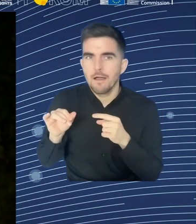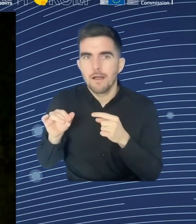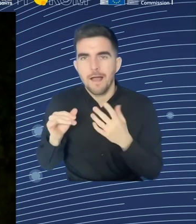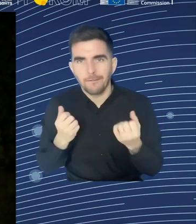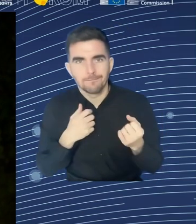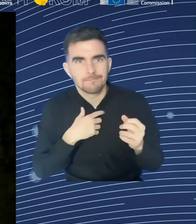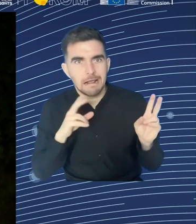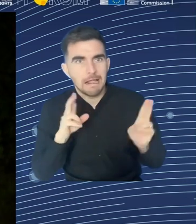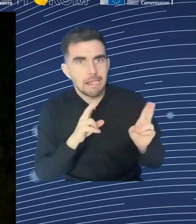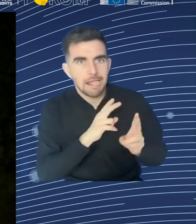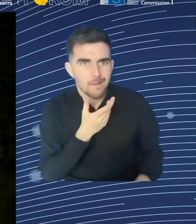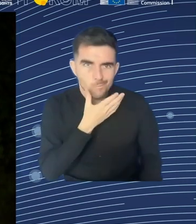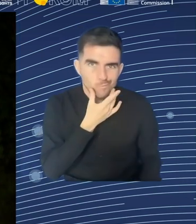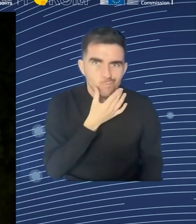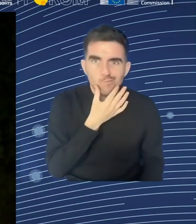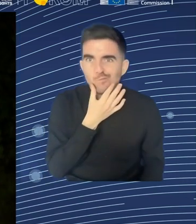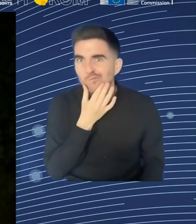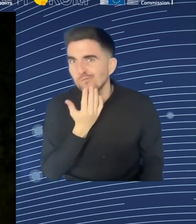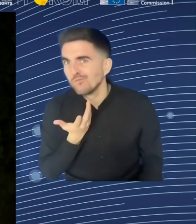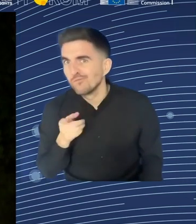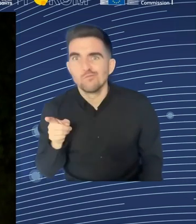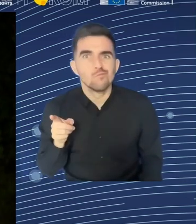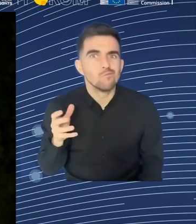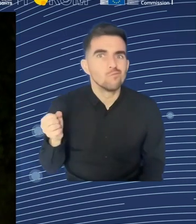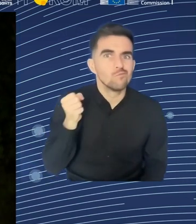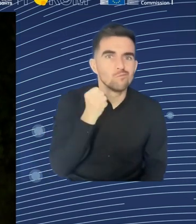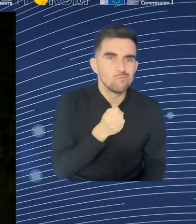it has to do with our prosperity, the future prosperity of Europe.